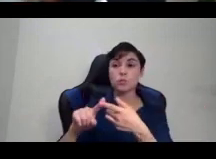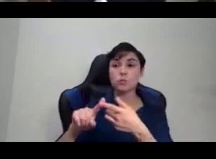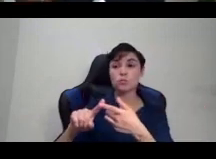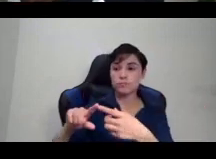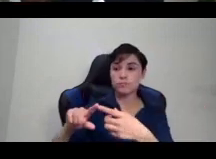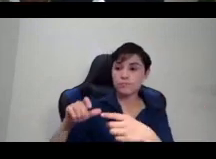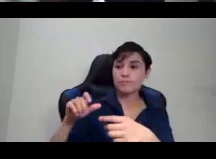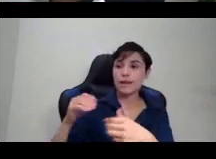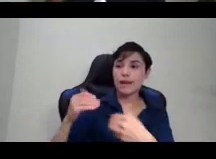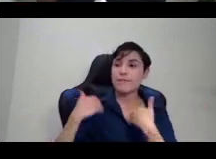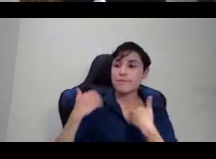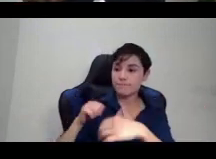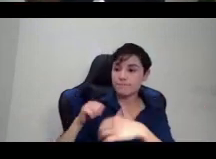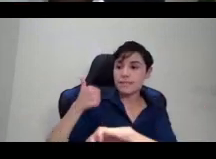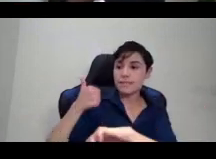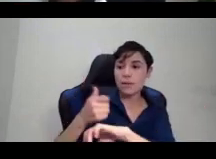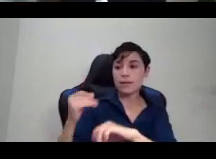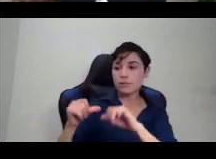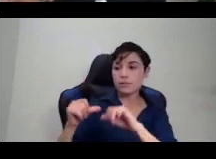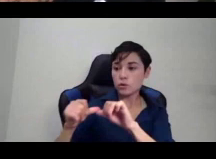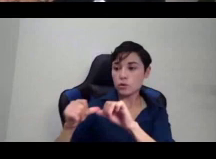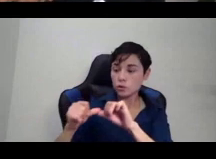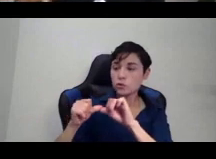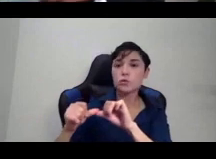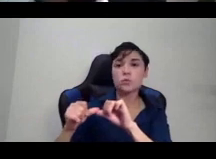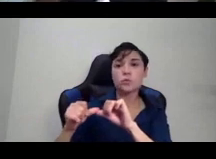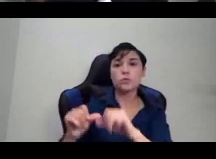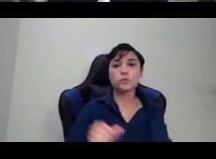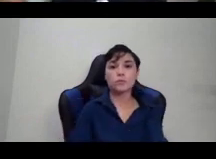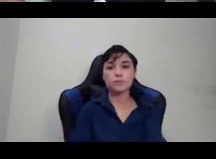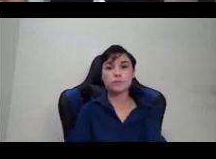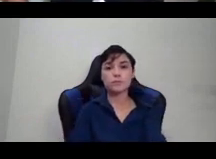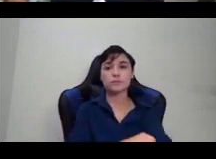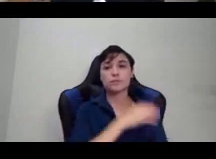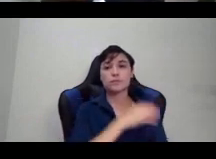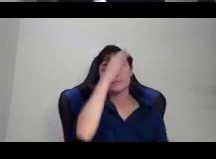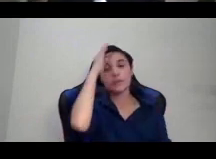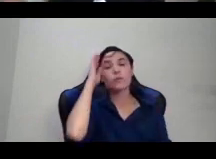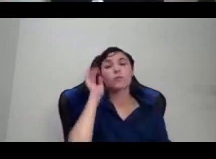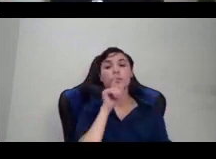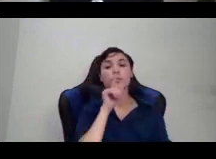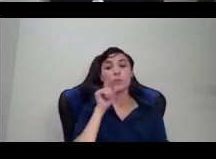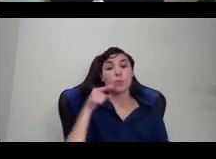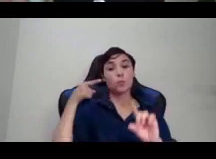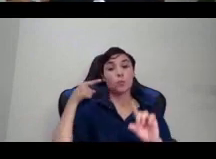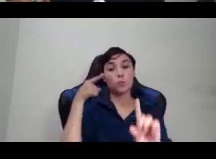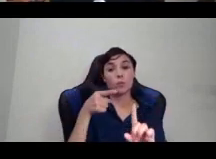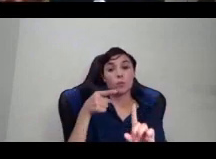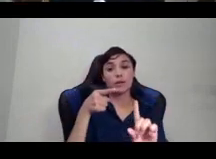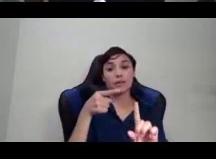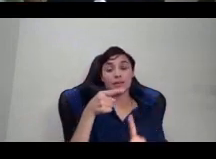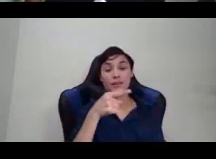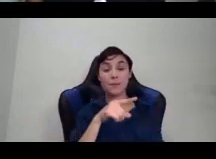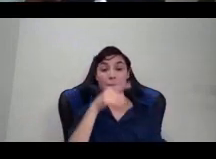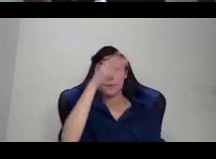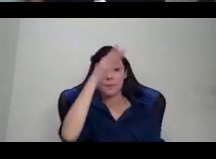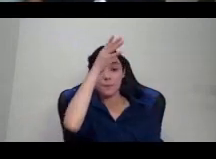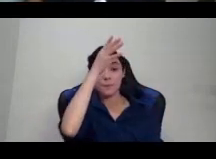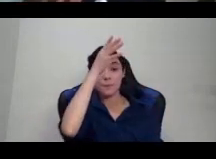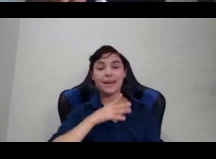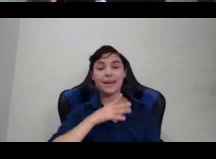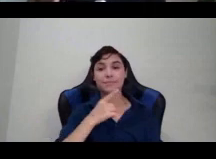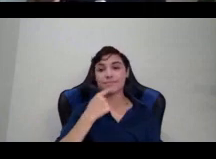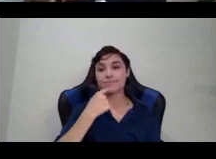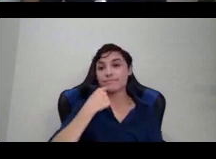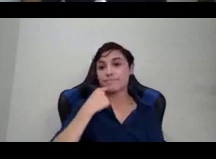out the hypocrisy of white men and all men who claimed to care about rape and sexual assault, when in fact, it was the very